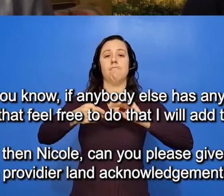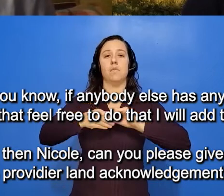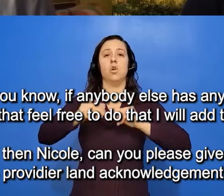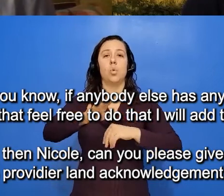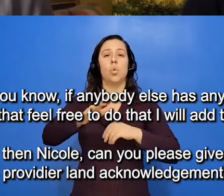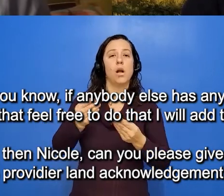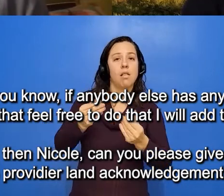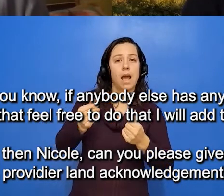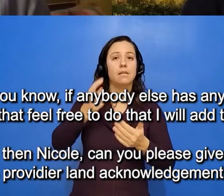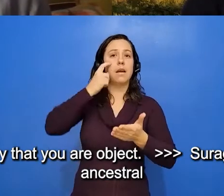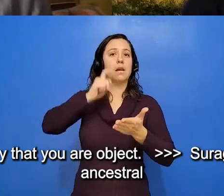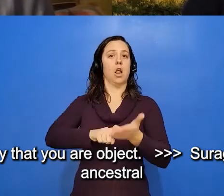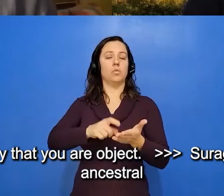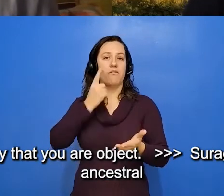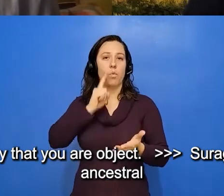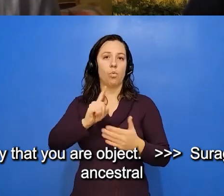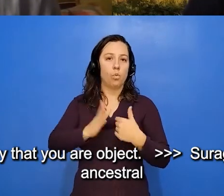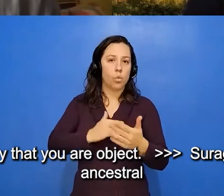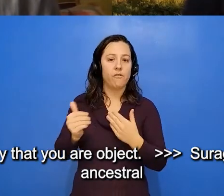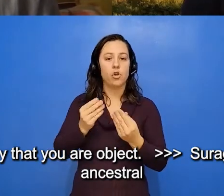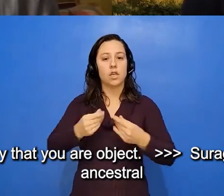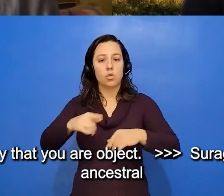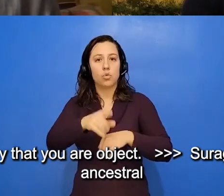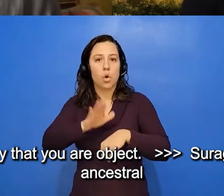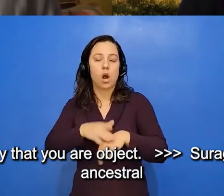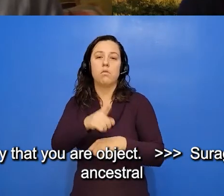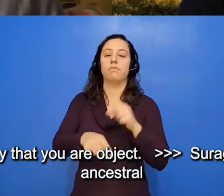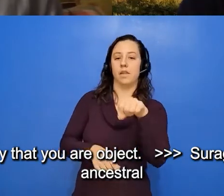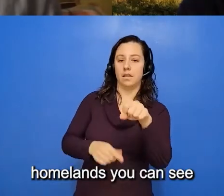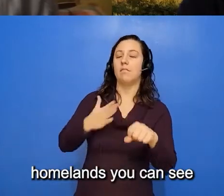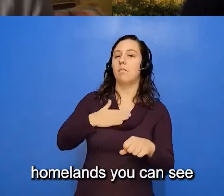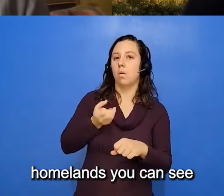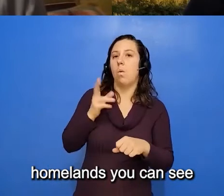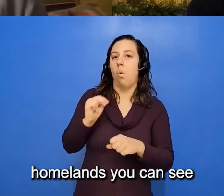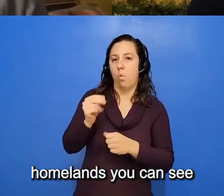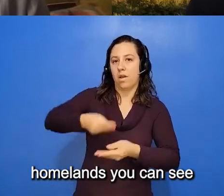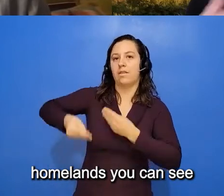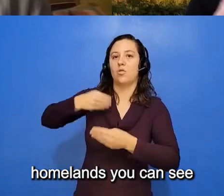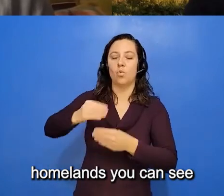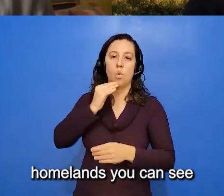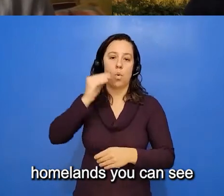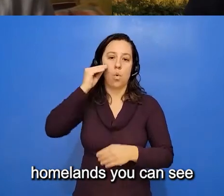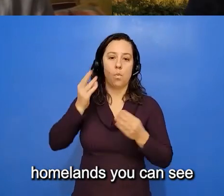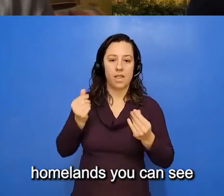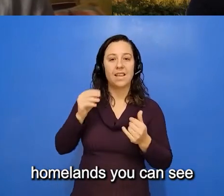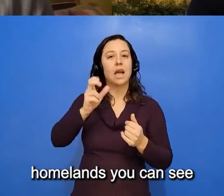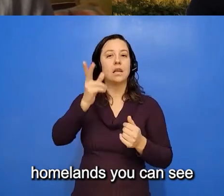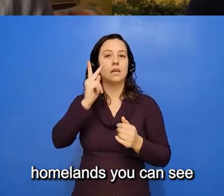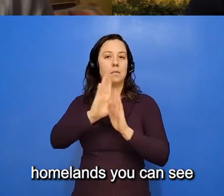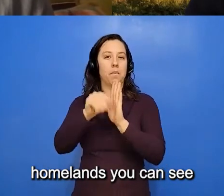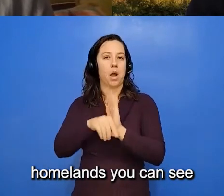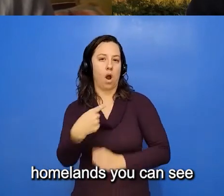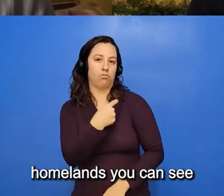that you are on today? Sure. I'm on my own ancestral homelands. You can see them illustrated in my Zoom